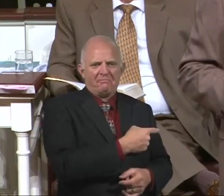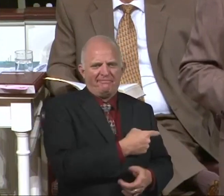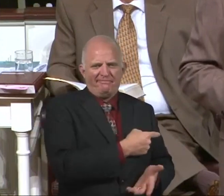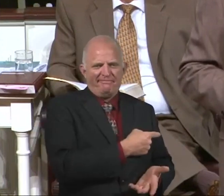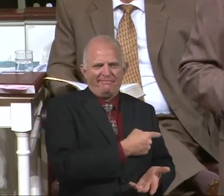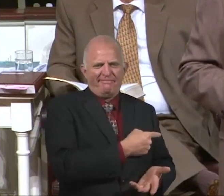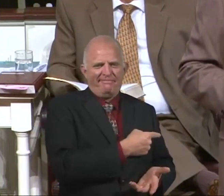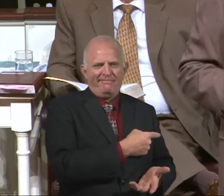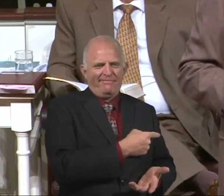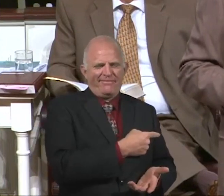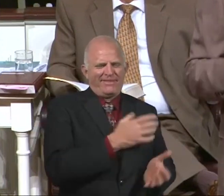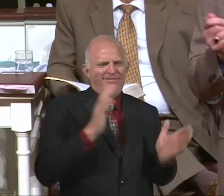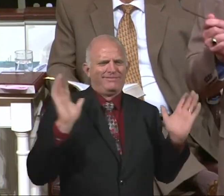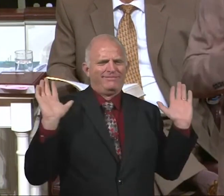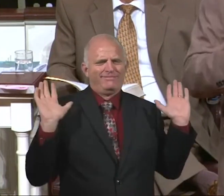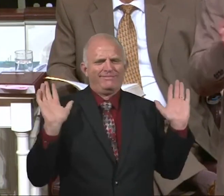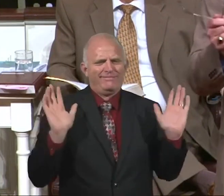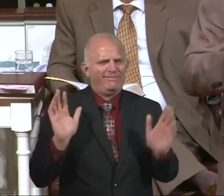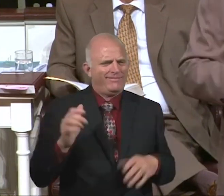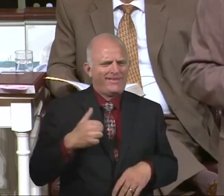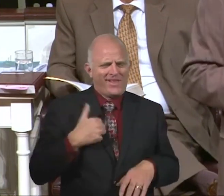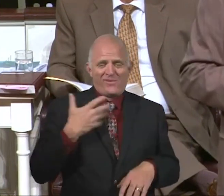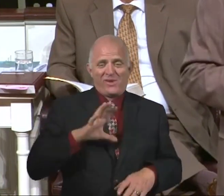Are kidding? I don't want to join your feralty.